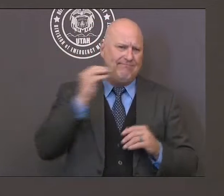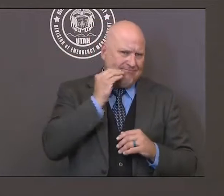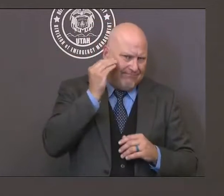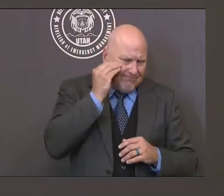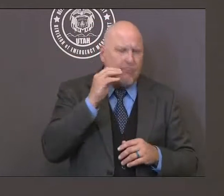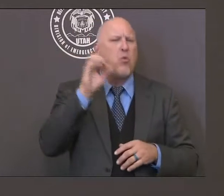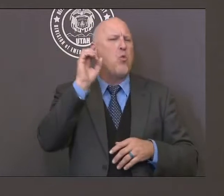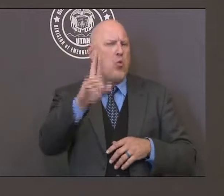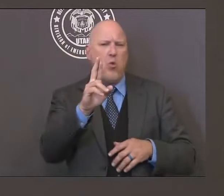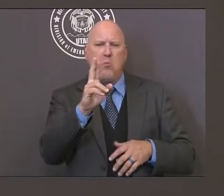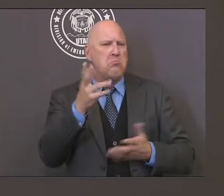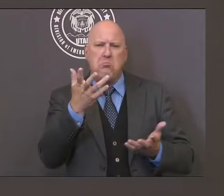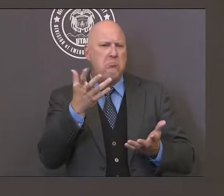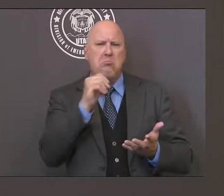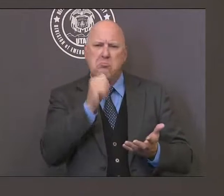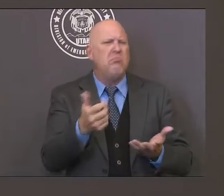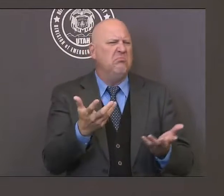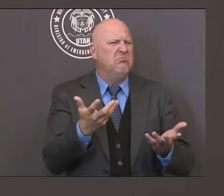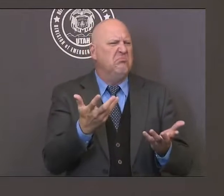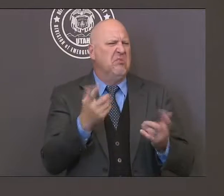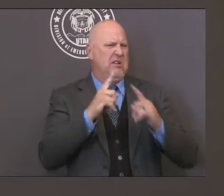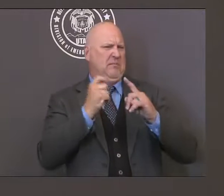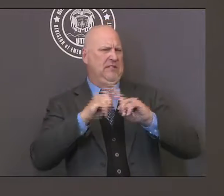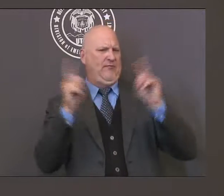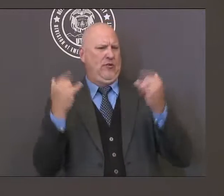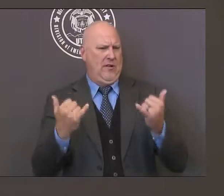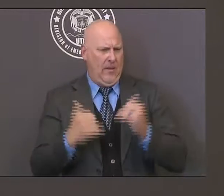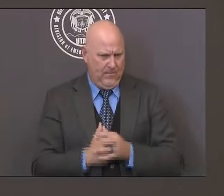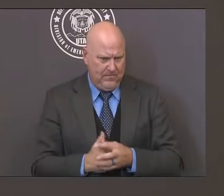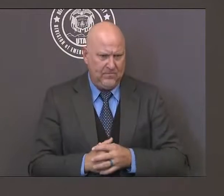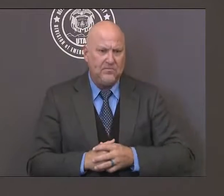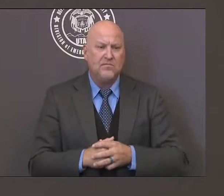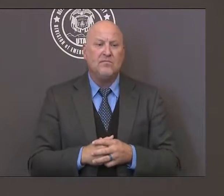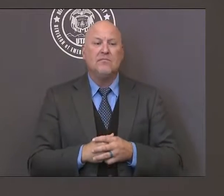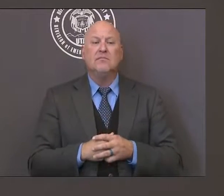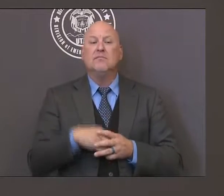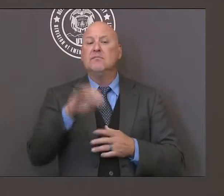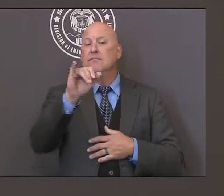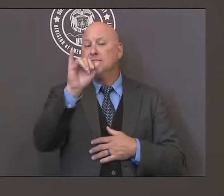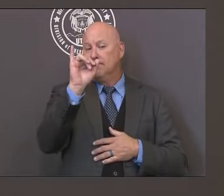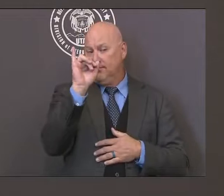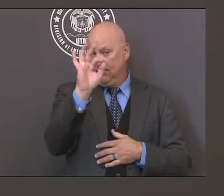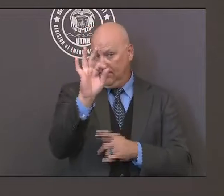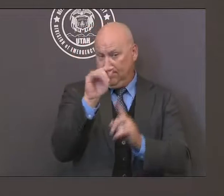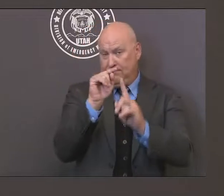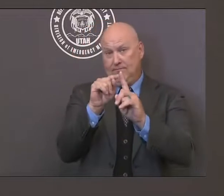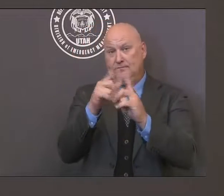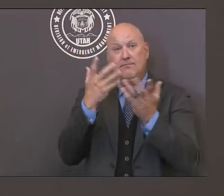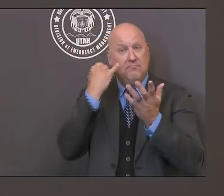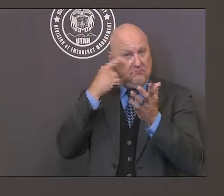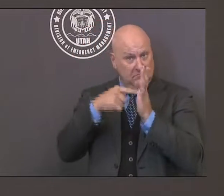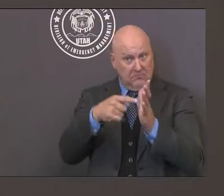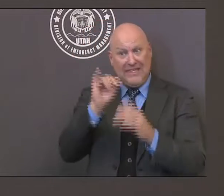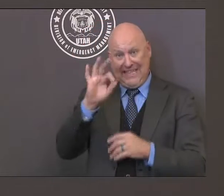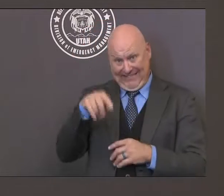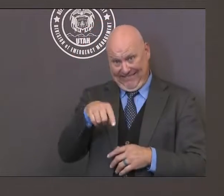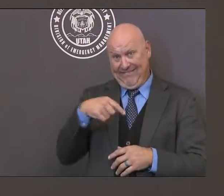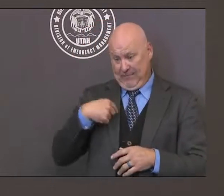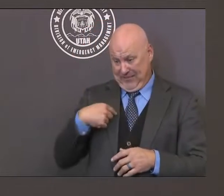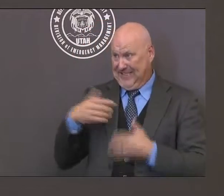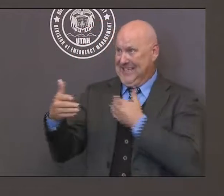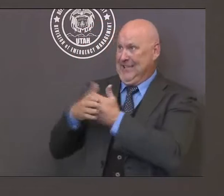14-day quarantine period at home not attend school and not participate in extracurricular activities